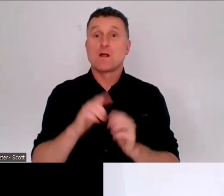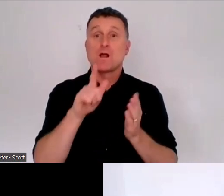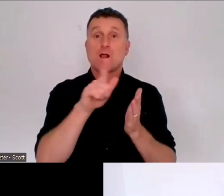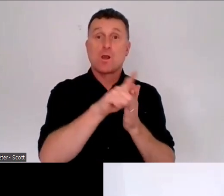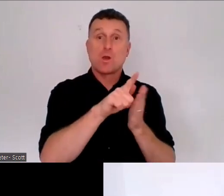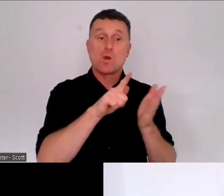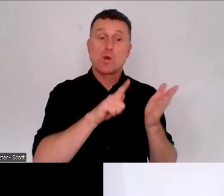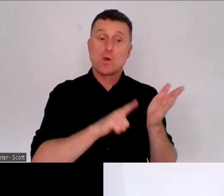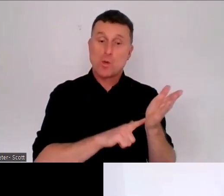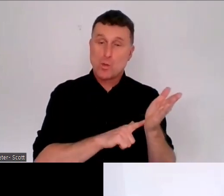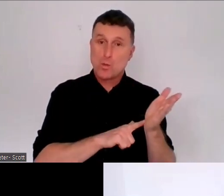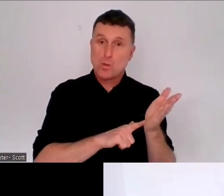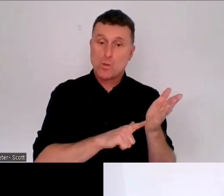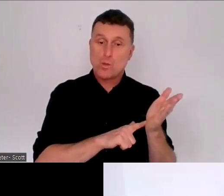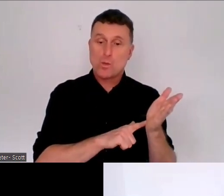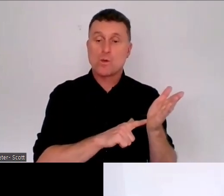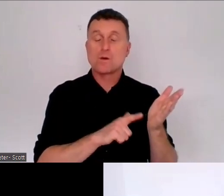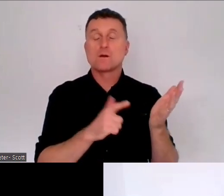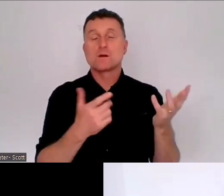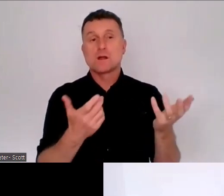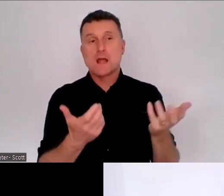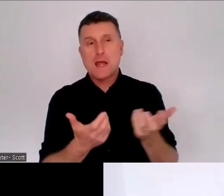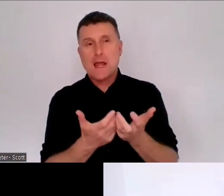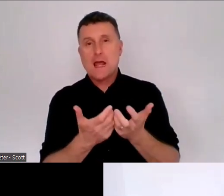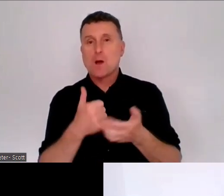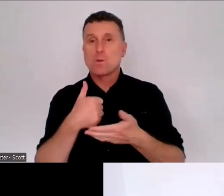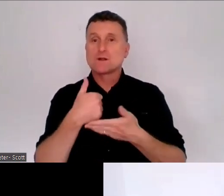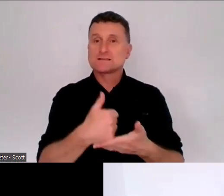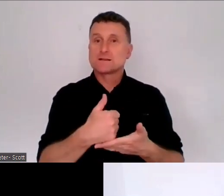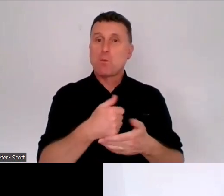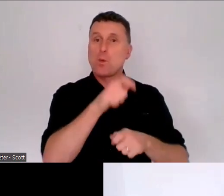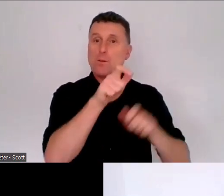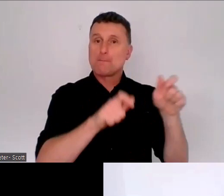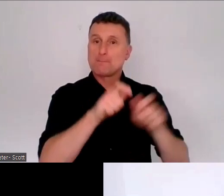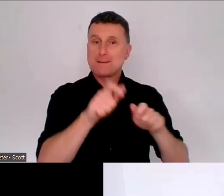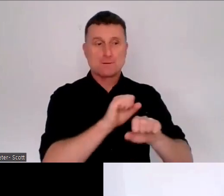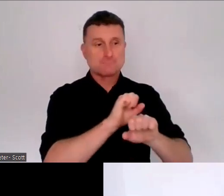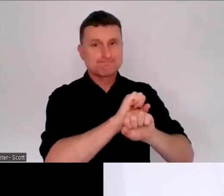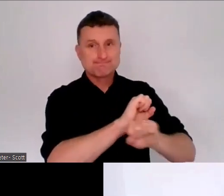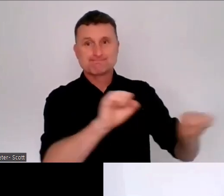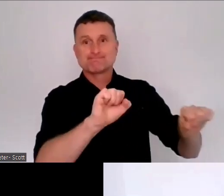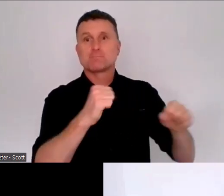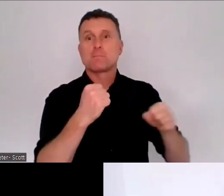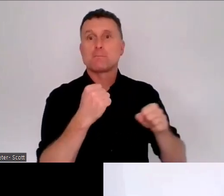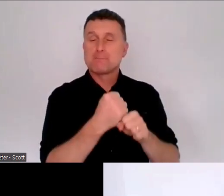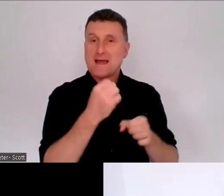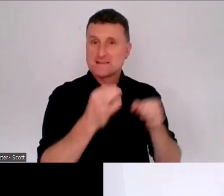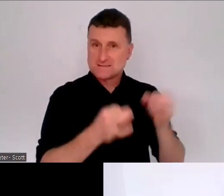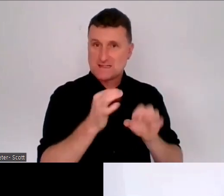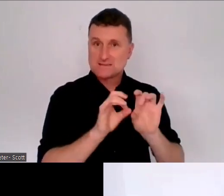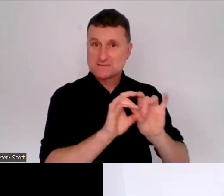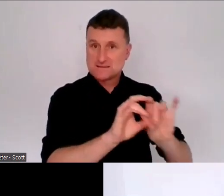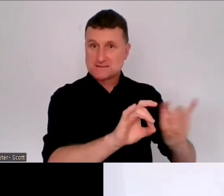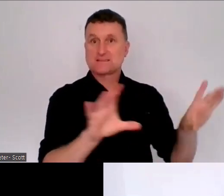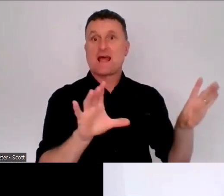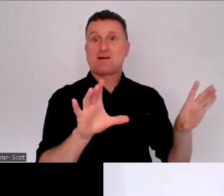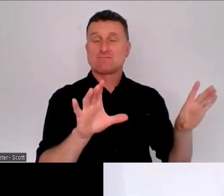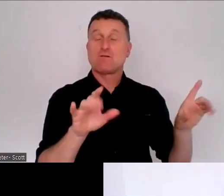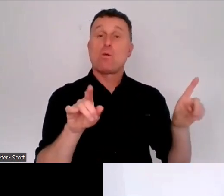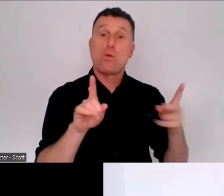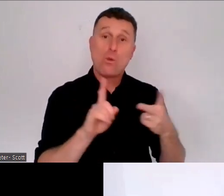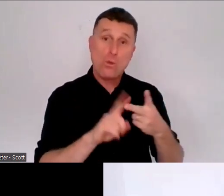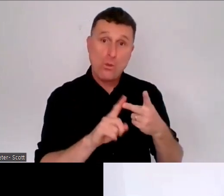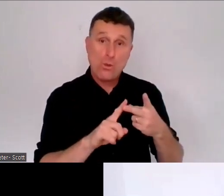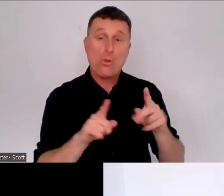between, on the one hand, enabling people to make decisions about their own lives with support. And on the other hand, keeping people safe from harm.